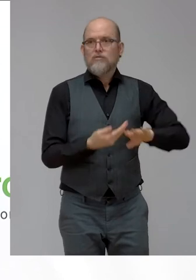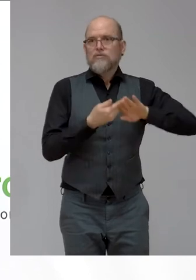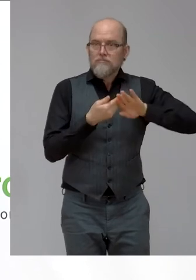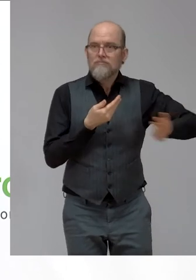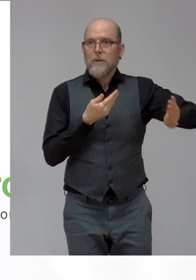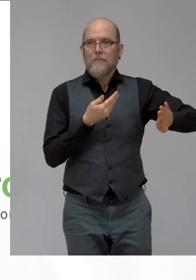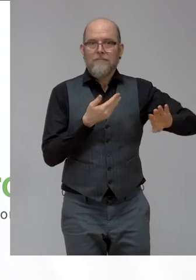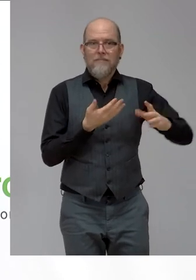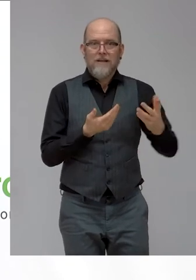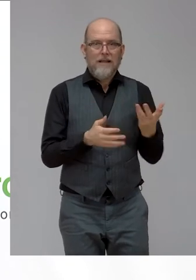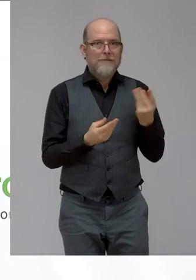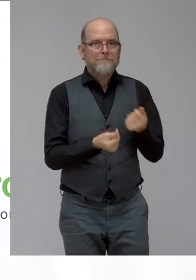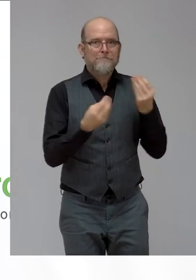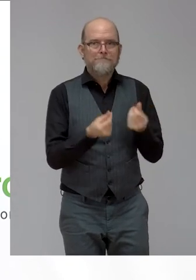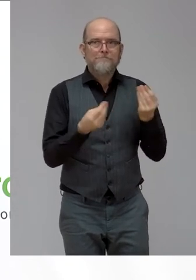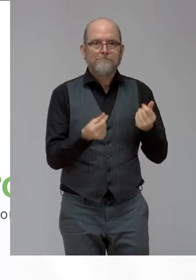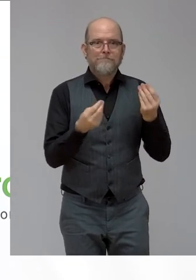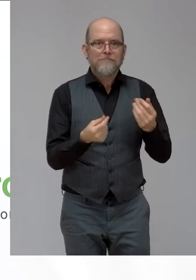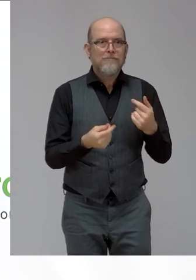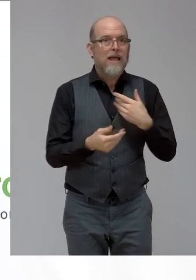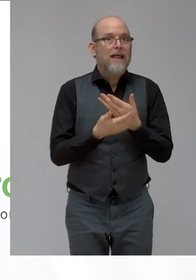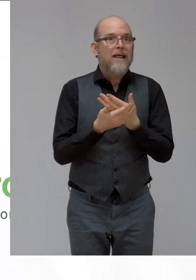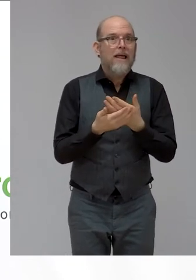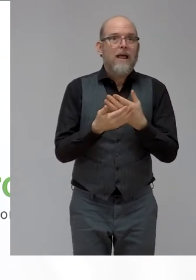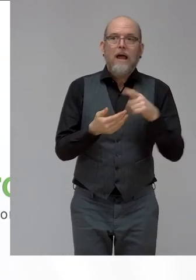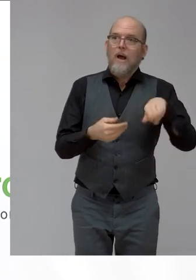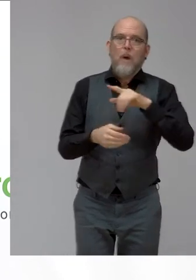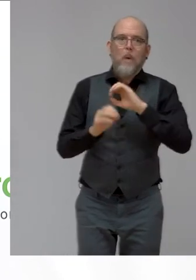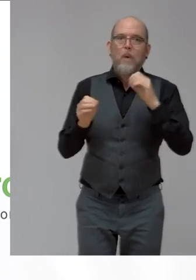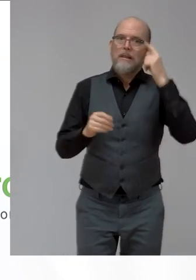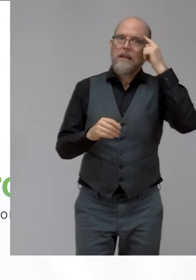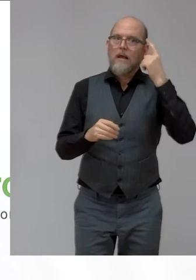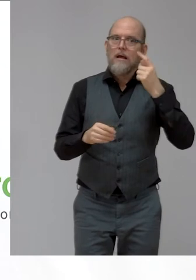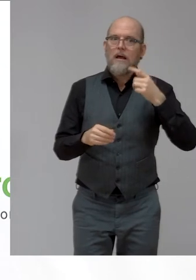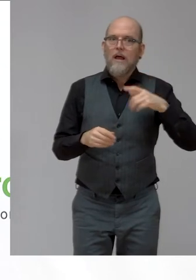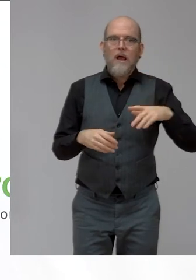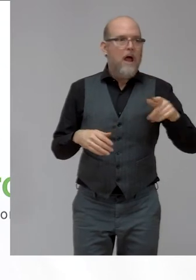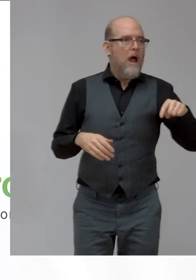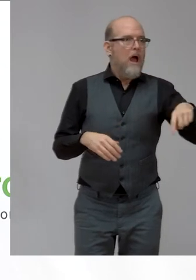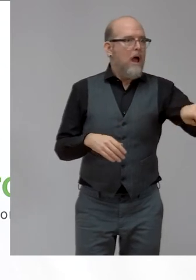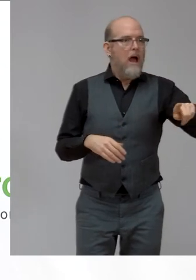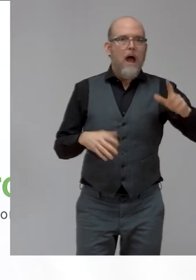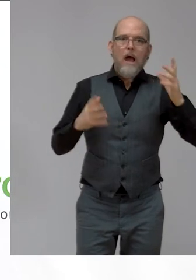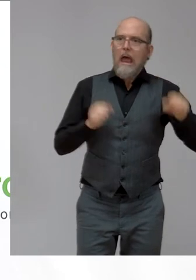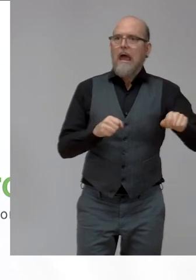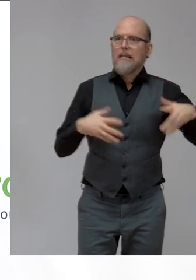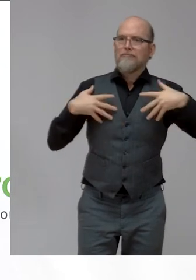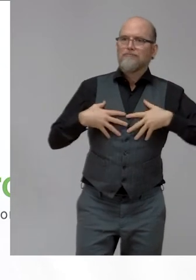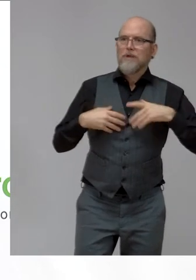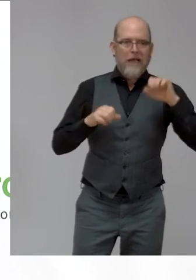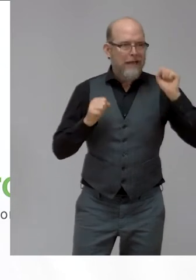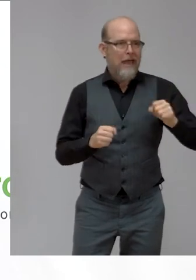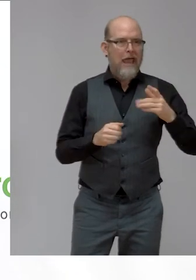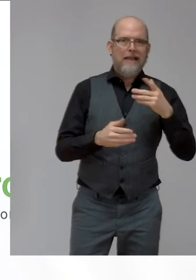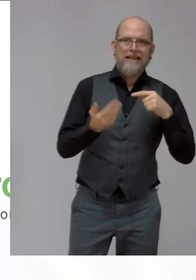know that nobody is expecting anything from me. So there's a lot of attitudinal change that you'll have to look at in taking on